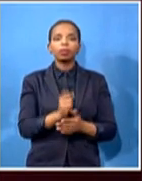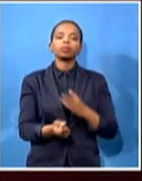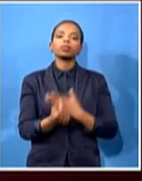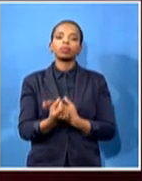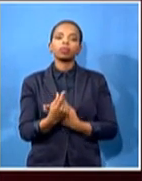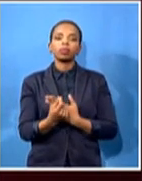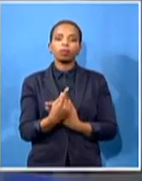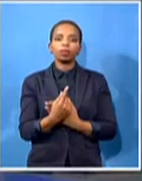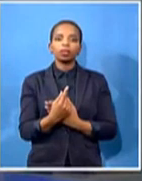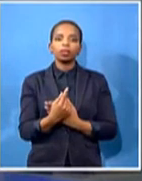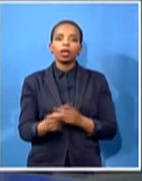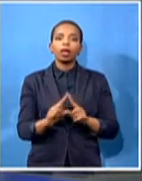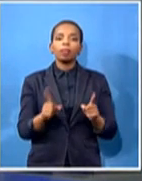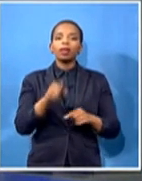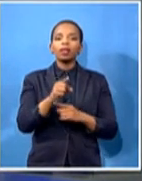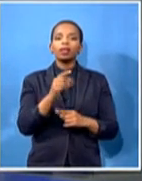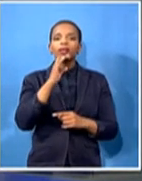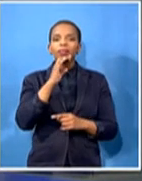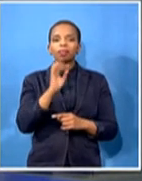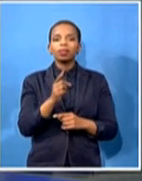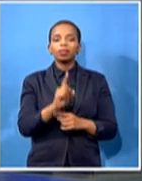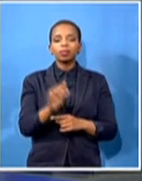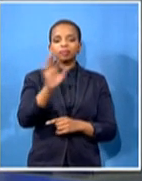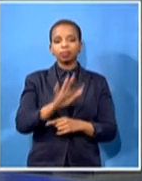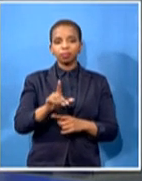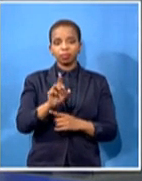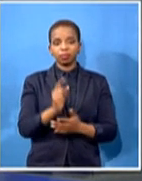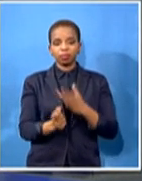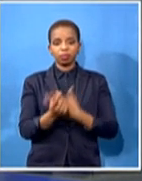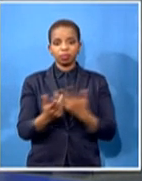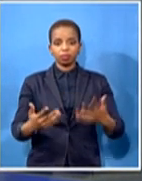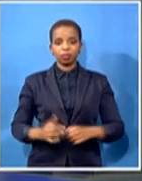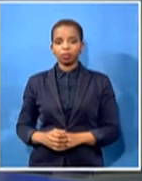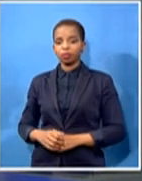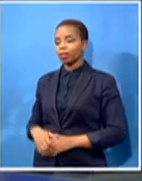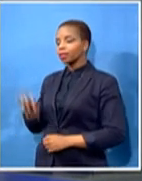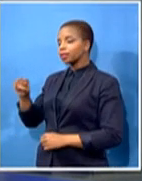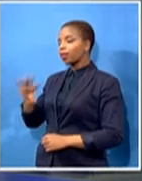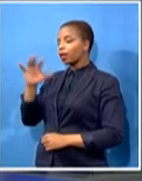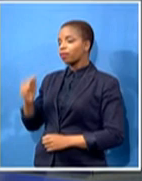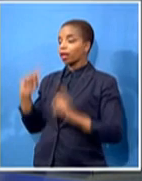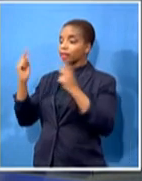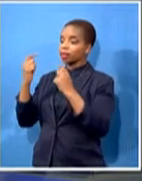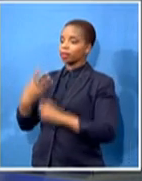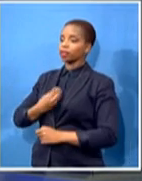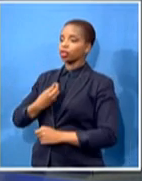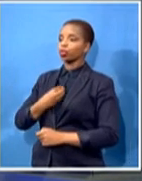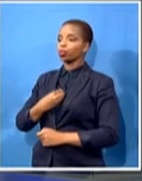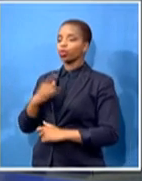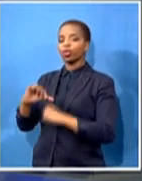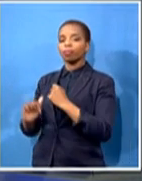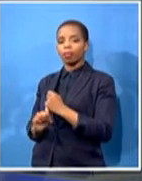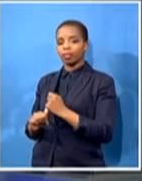to it. Ambassador, South Africa is celebrating Youth Month in June. Just for the benefit of our younger viewers, just